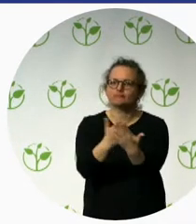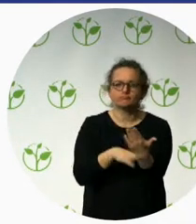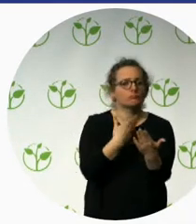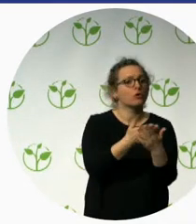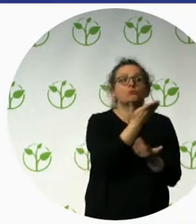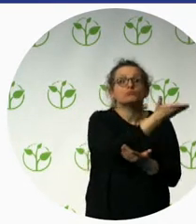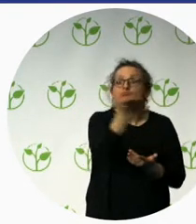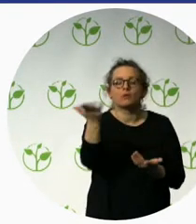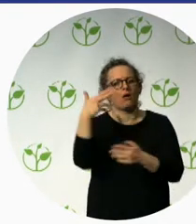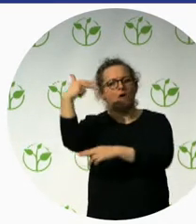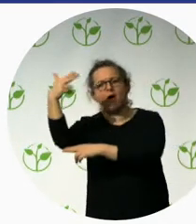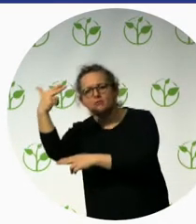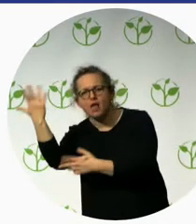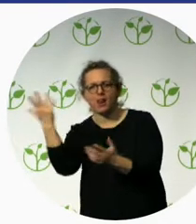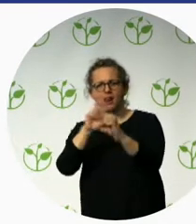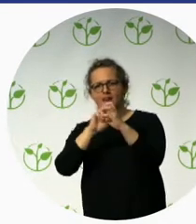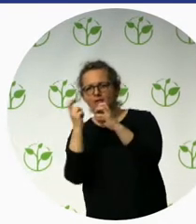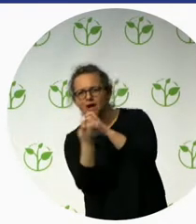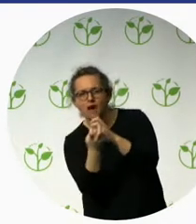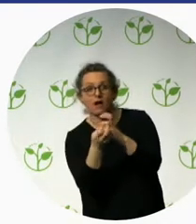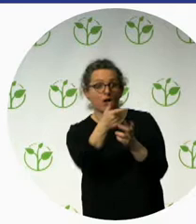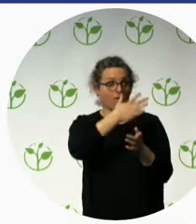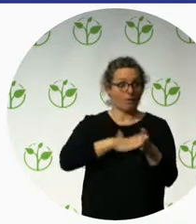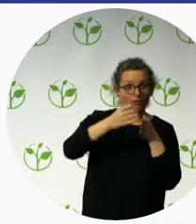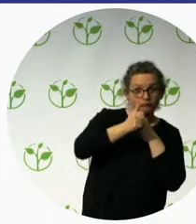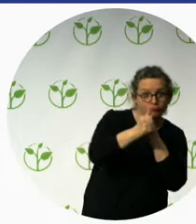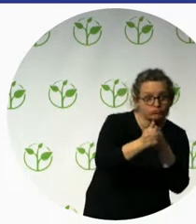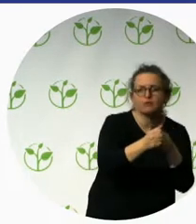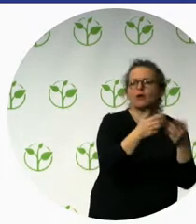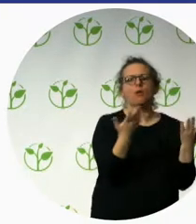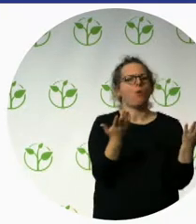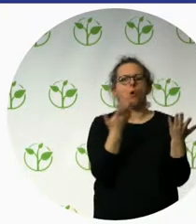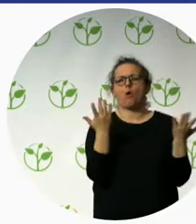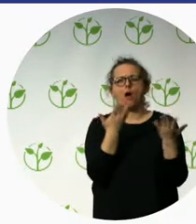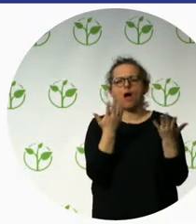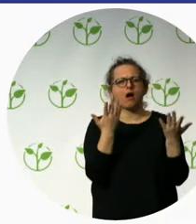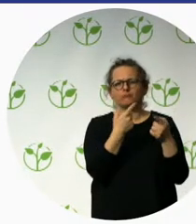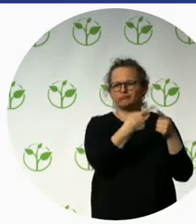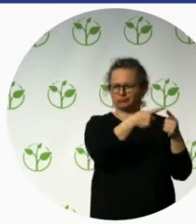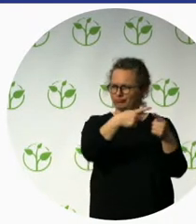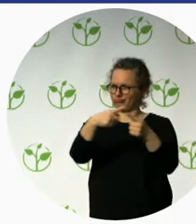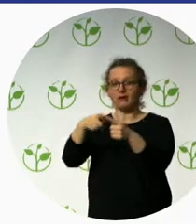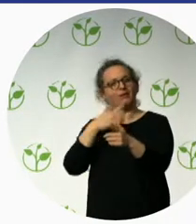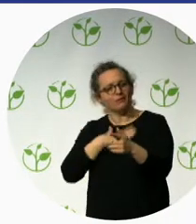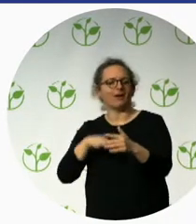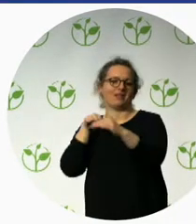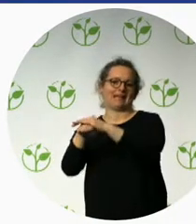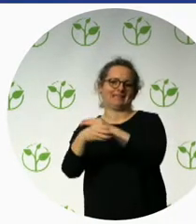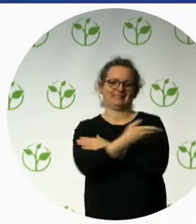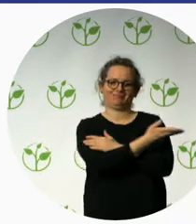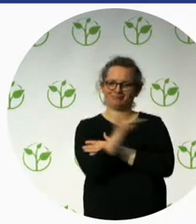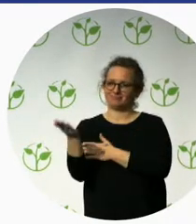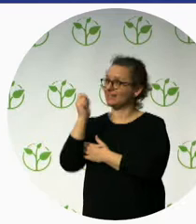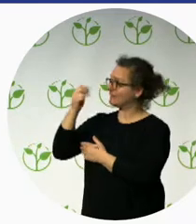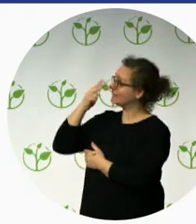You can see here like the scheme, where you can see actually the properties that we have, the activities